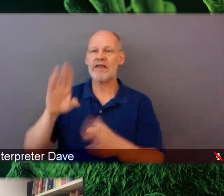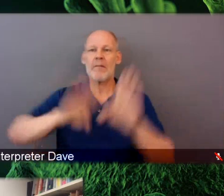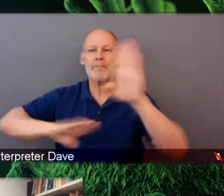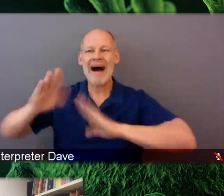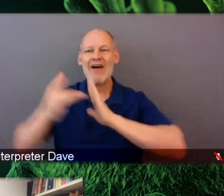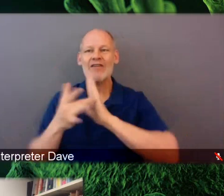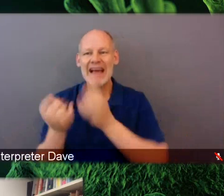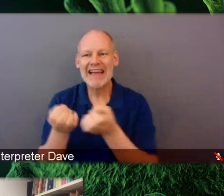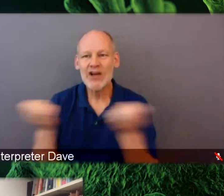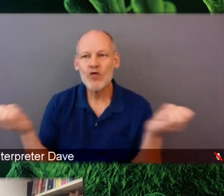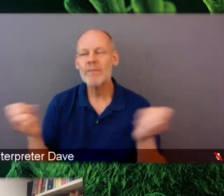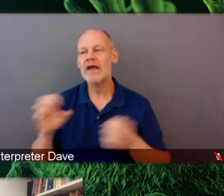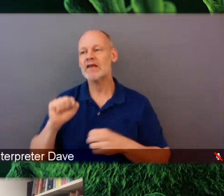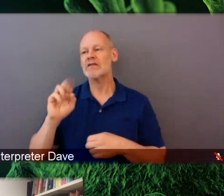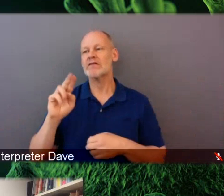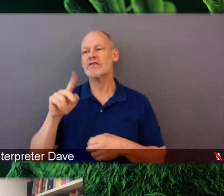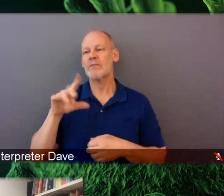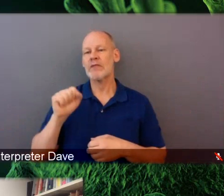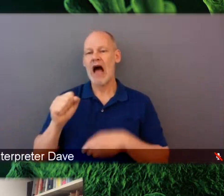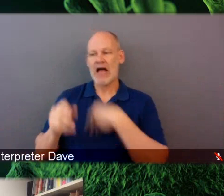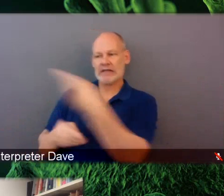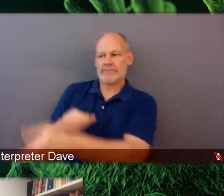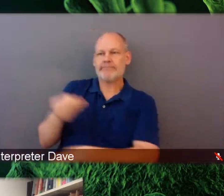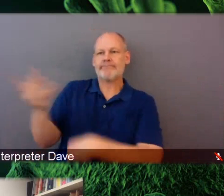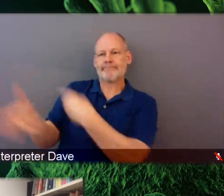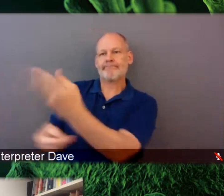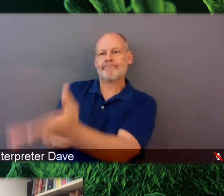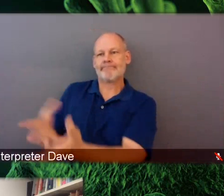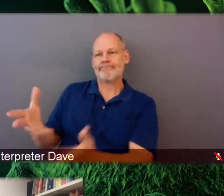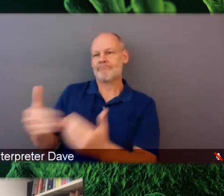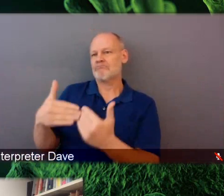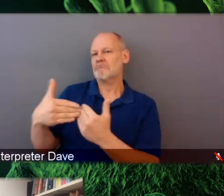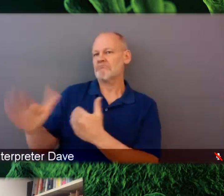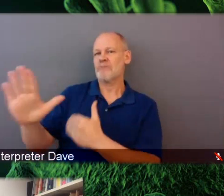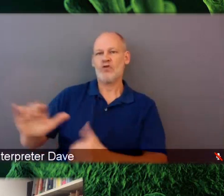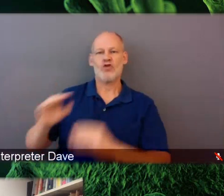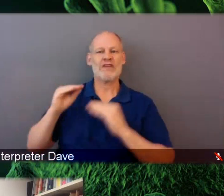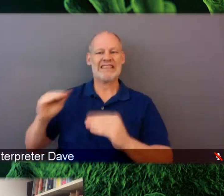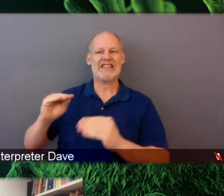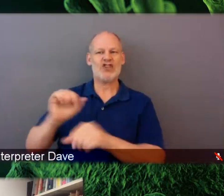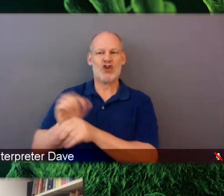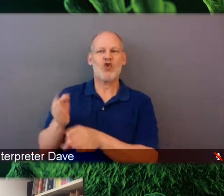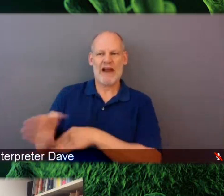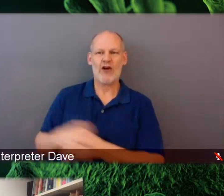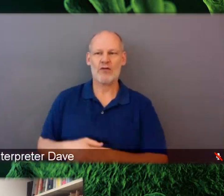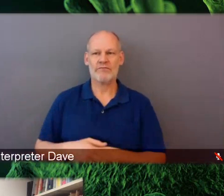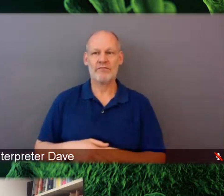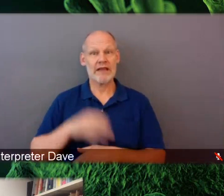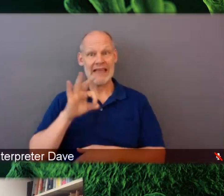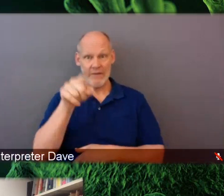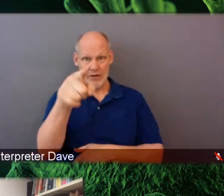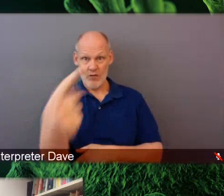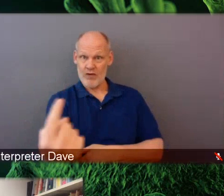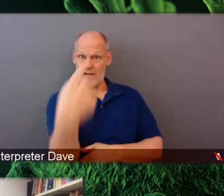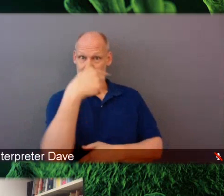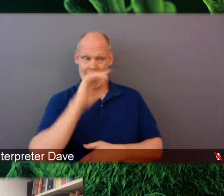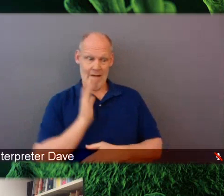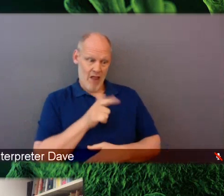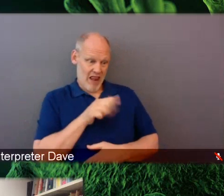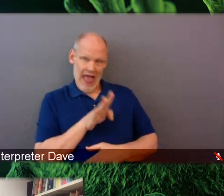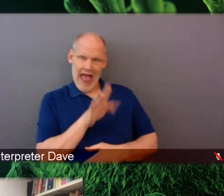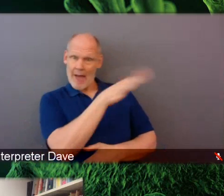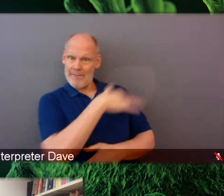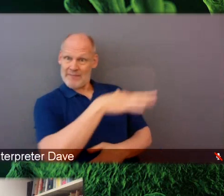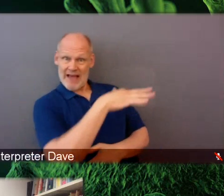supplies for as long as they're teaching. So if you were to walk into our lab space, you'd see over 120 of these large crates